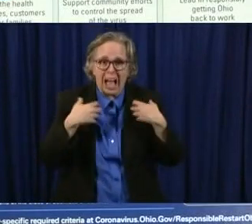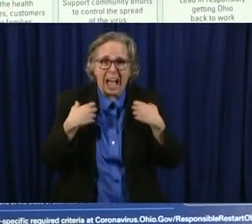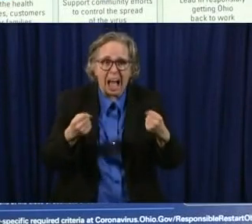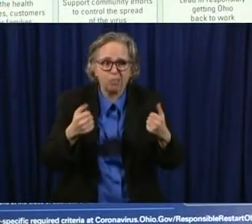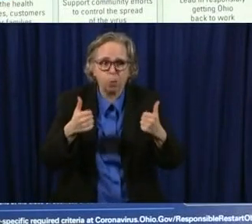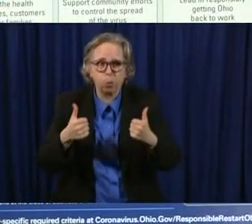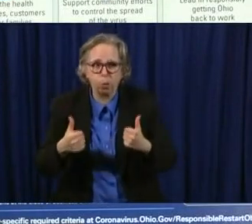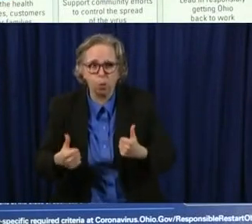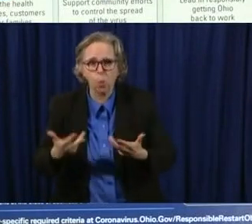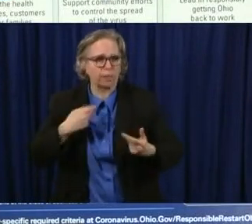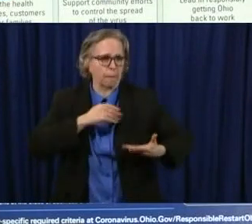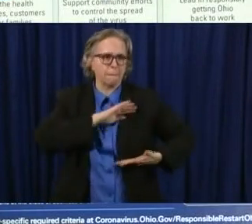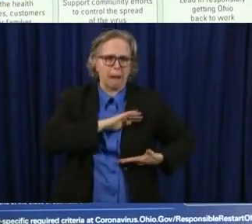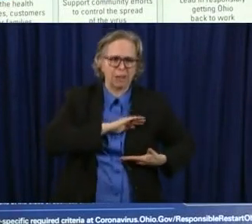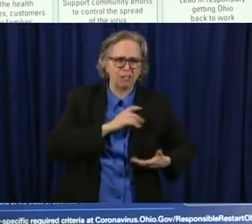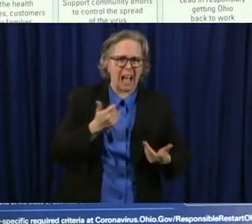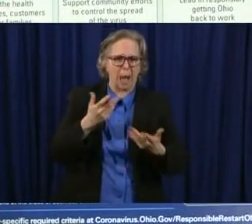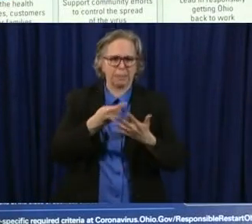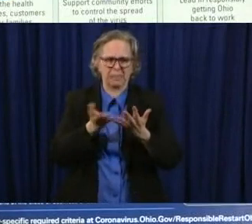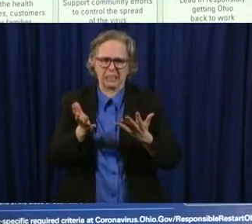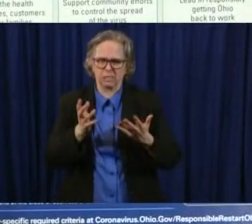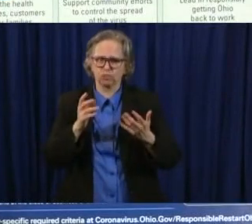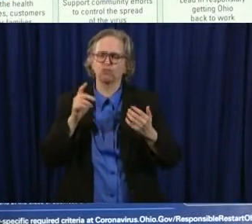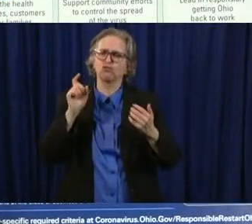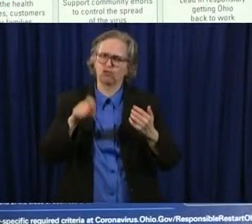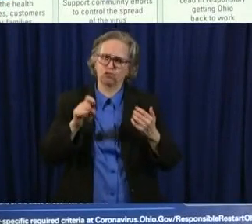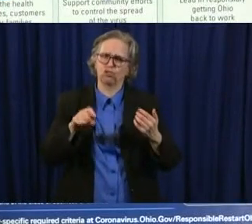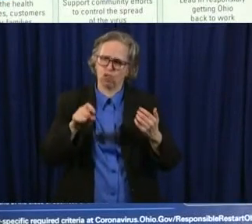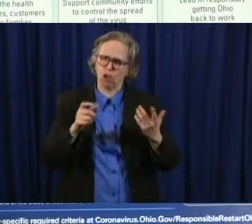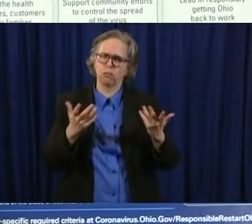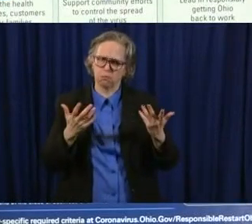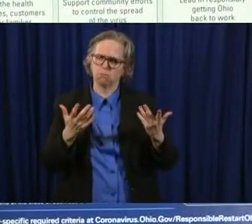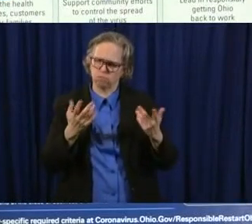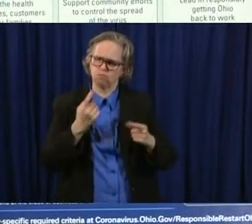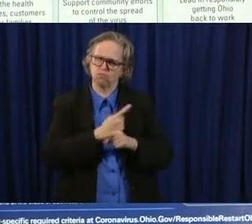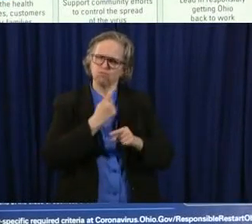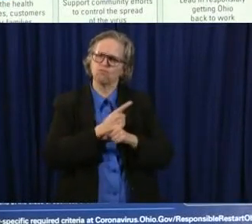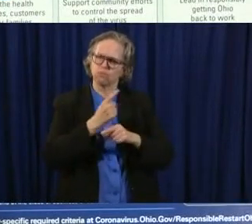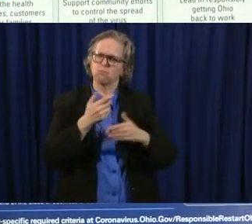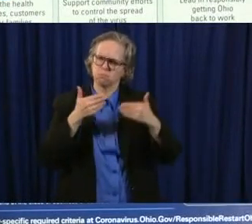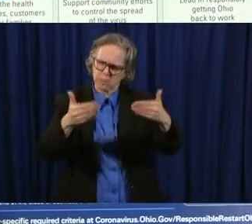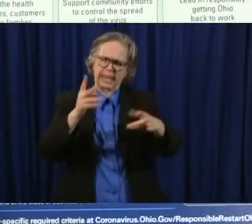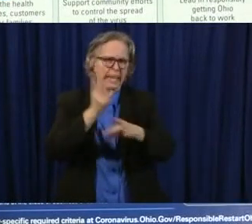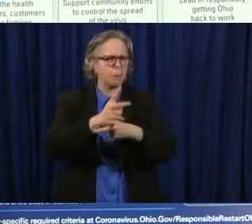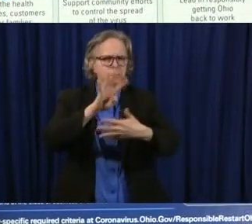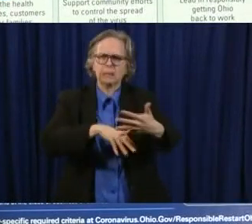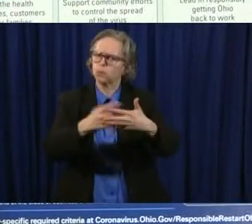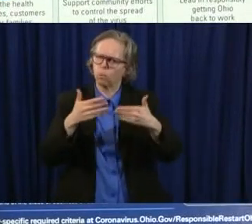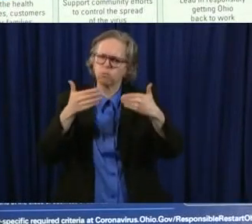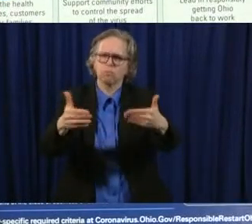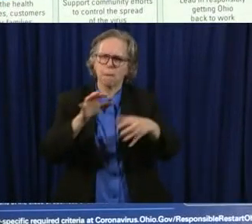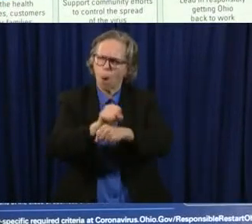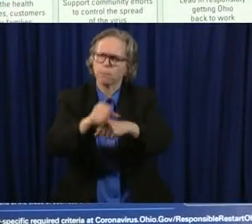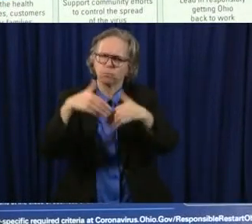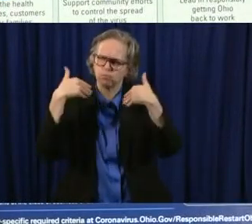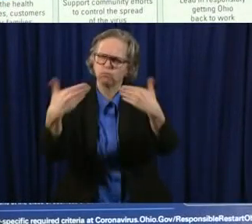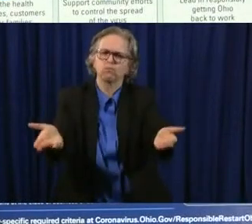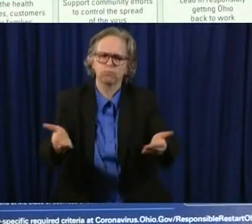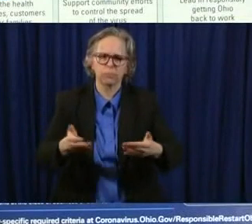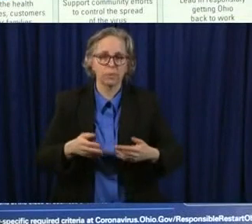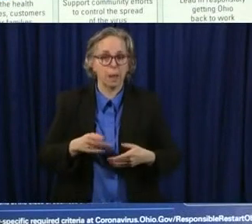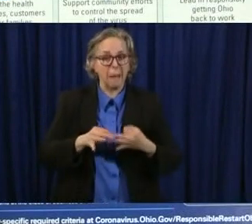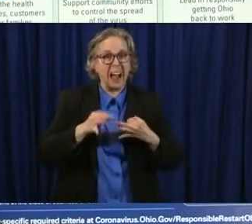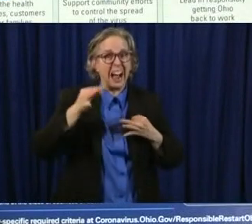other things that should be should be done whenever they're supposed to be done and you can defer them I guess a little bit but you wouldn't want to defer these things very long so